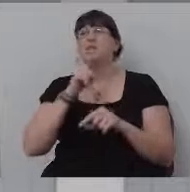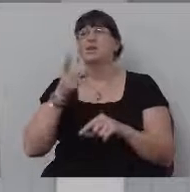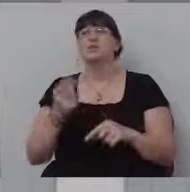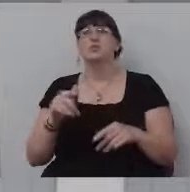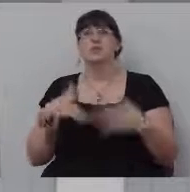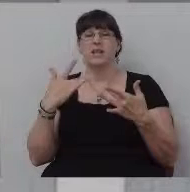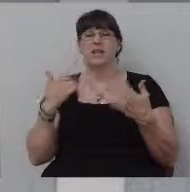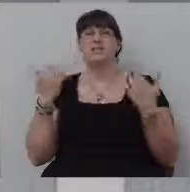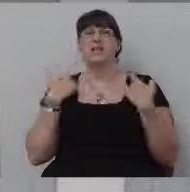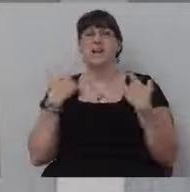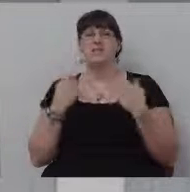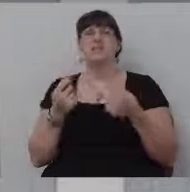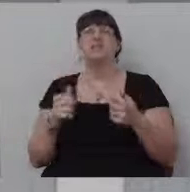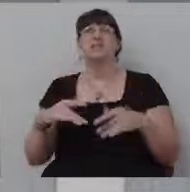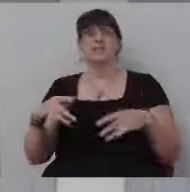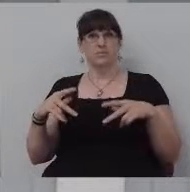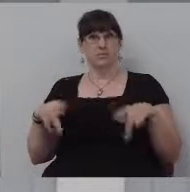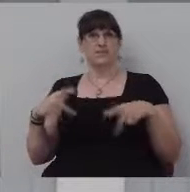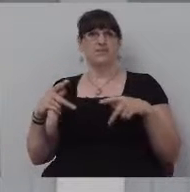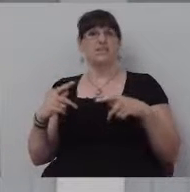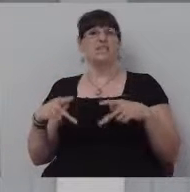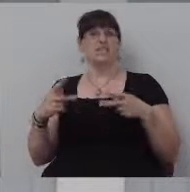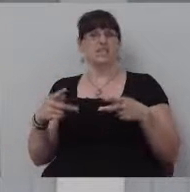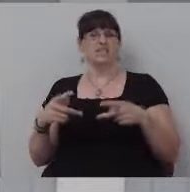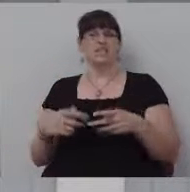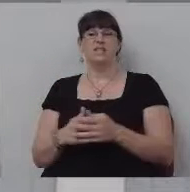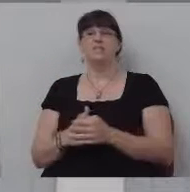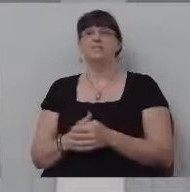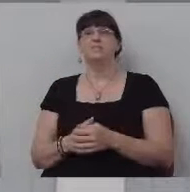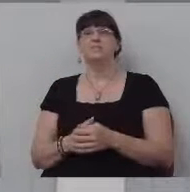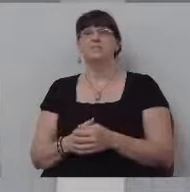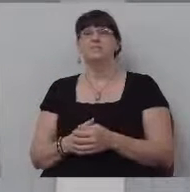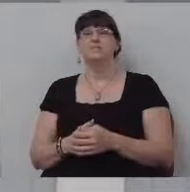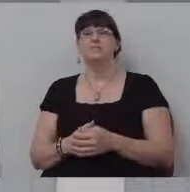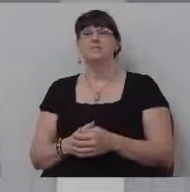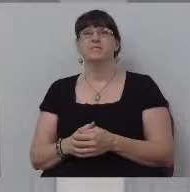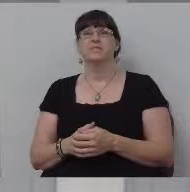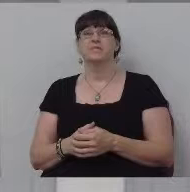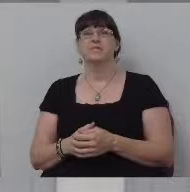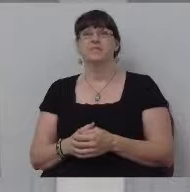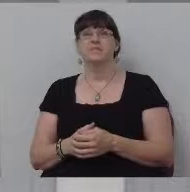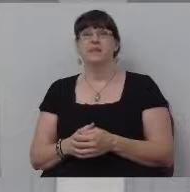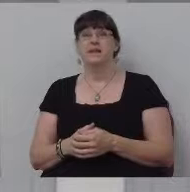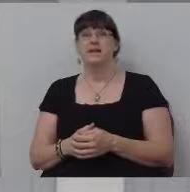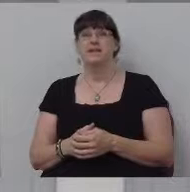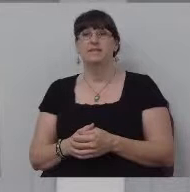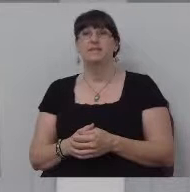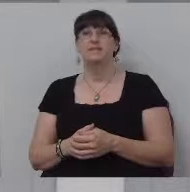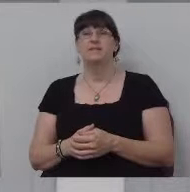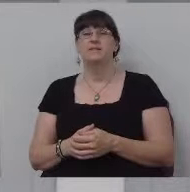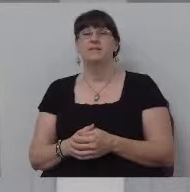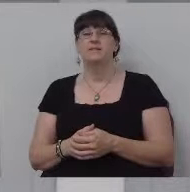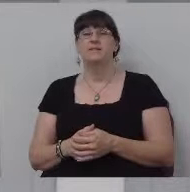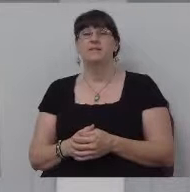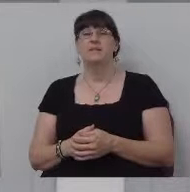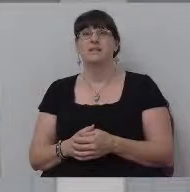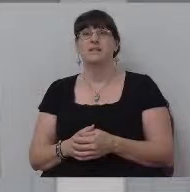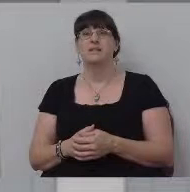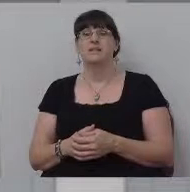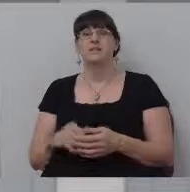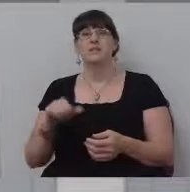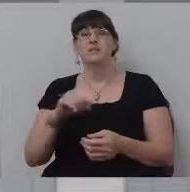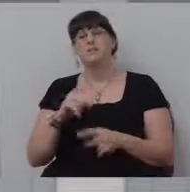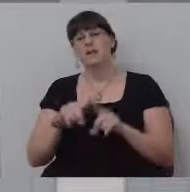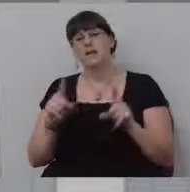of this with some dignity baptism. I sure like to come out of it with a little bit of dignity. I, I also, um, I'd never, like I said, I'd never, uh, seen